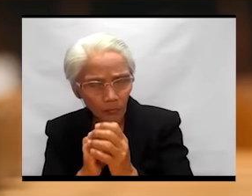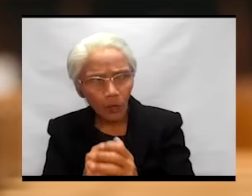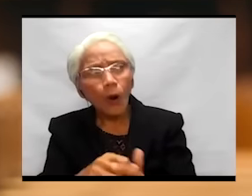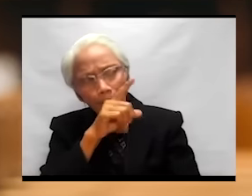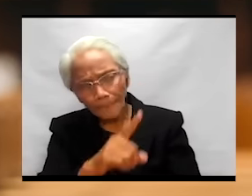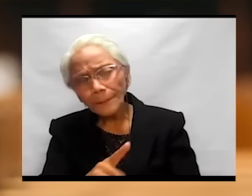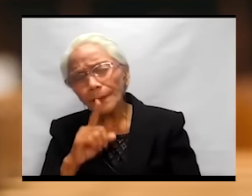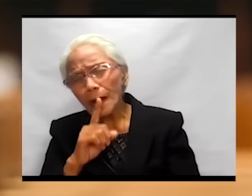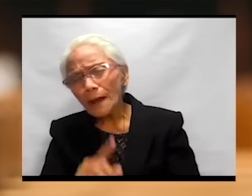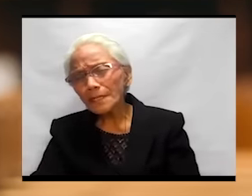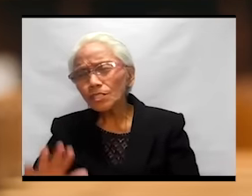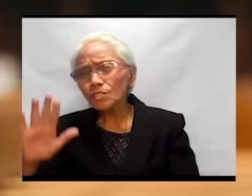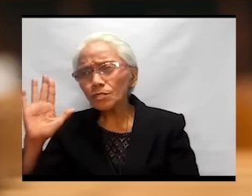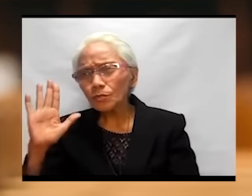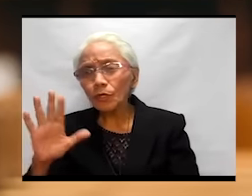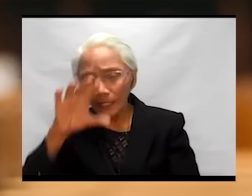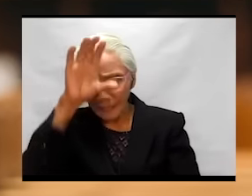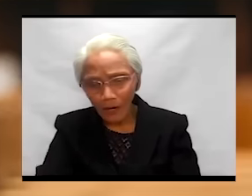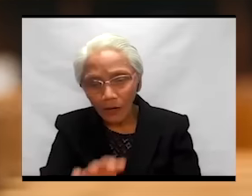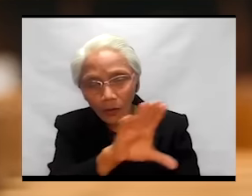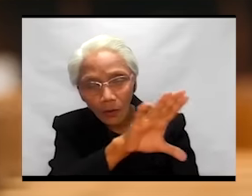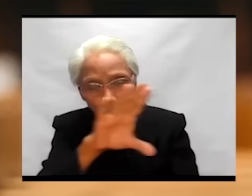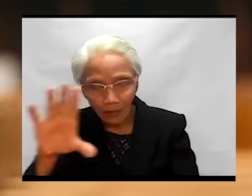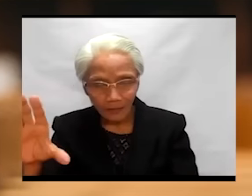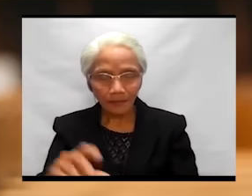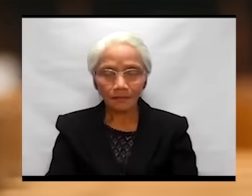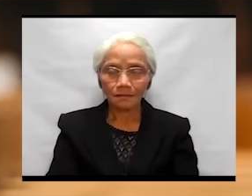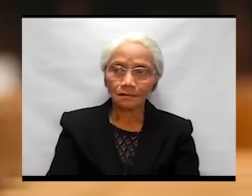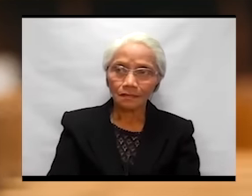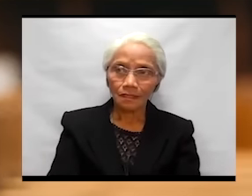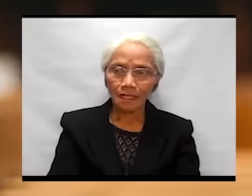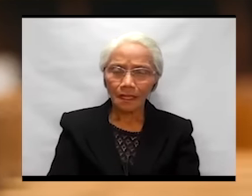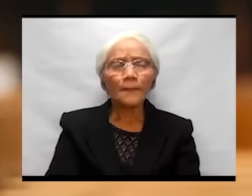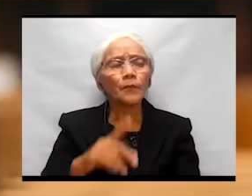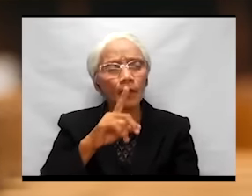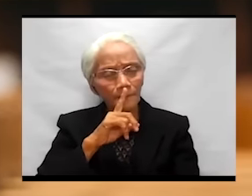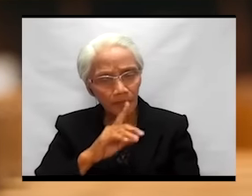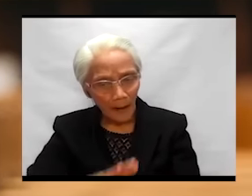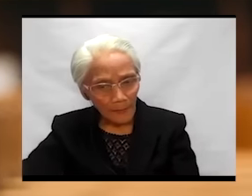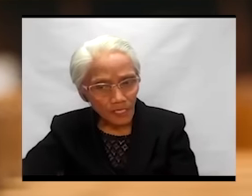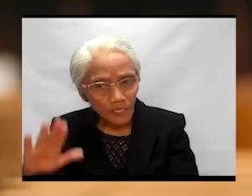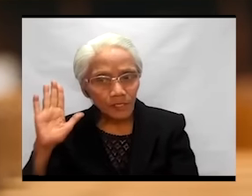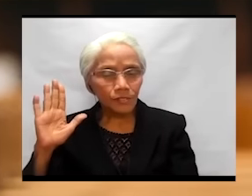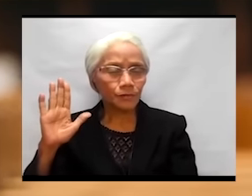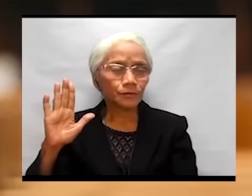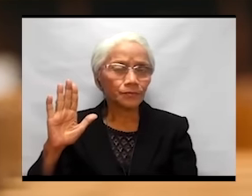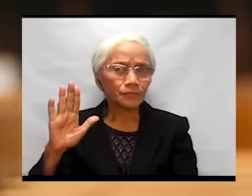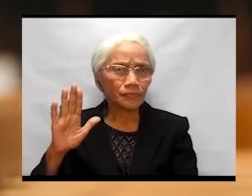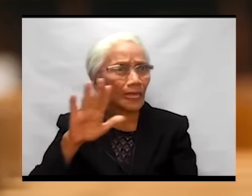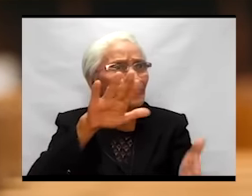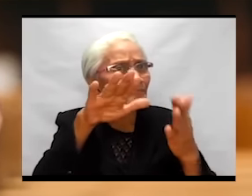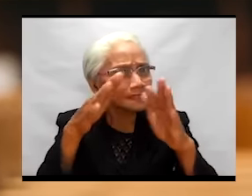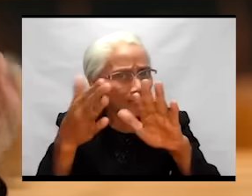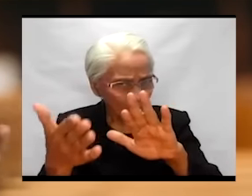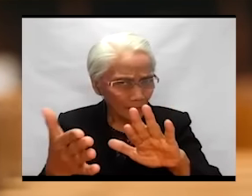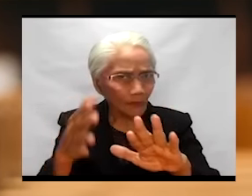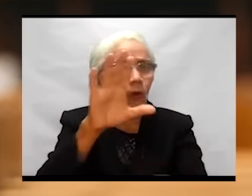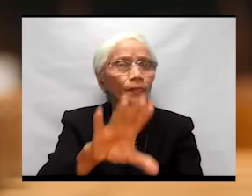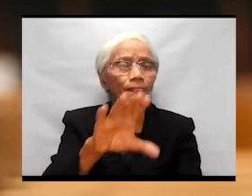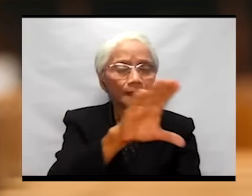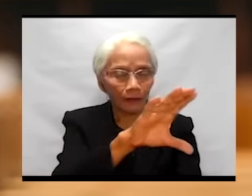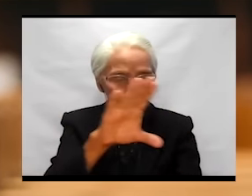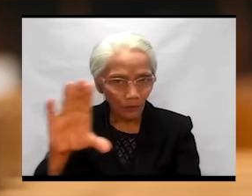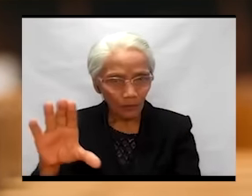will promise you the cross. Will promise you death